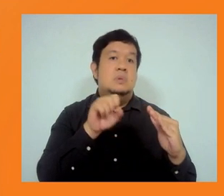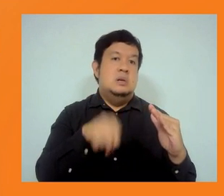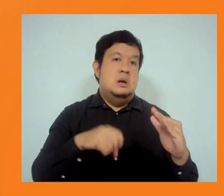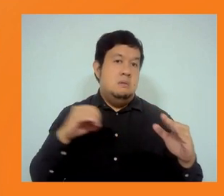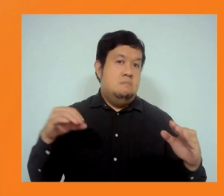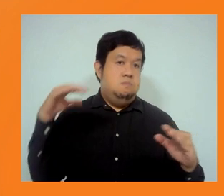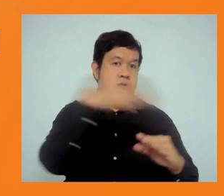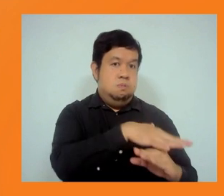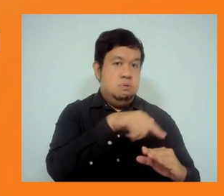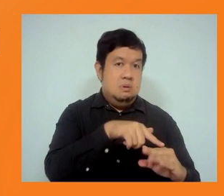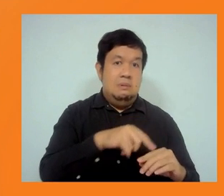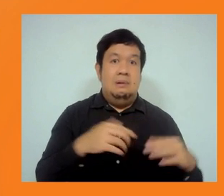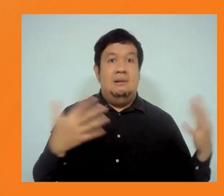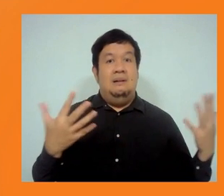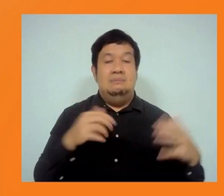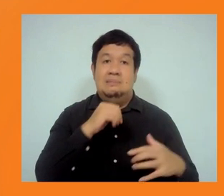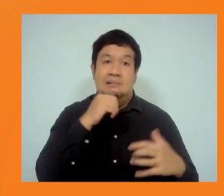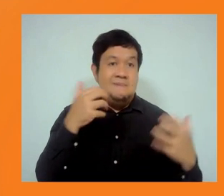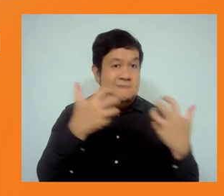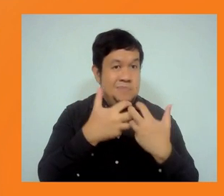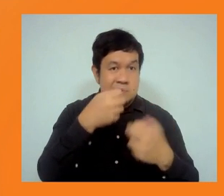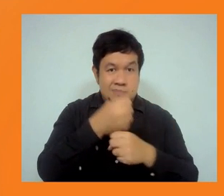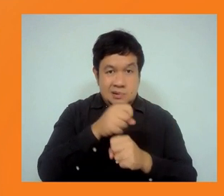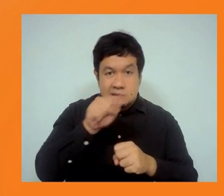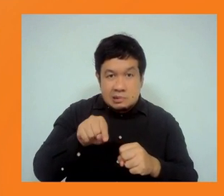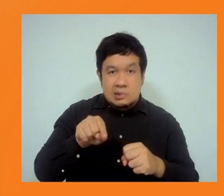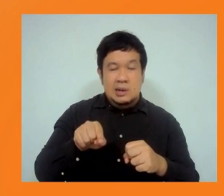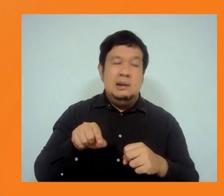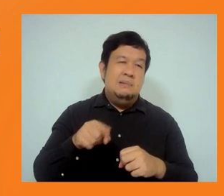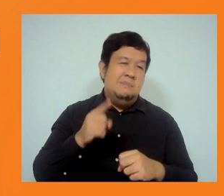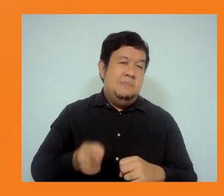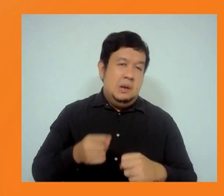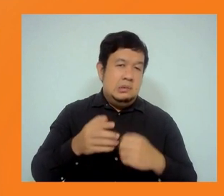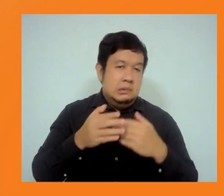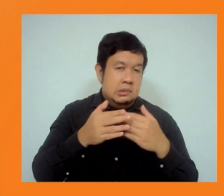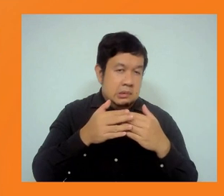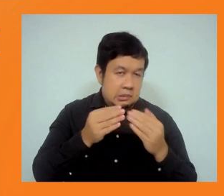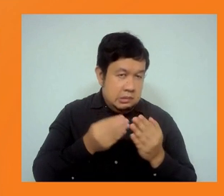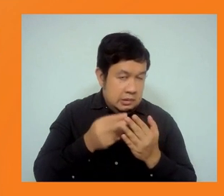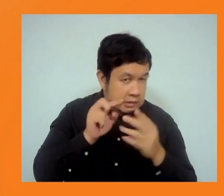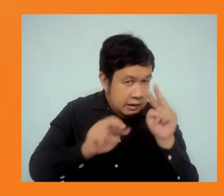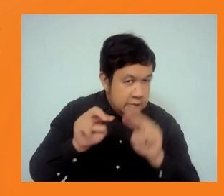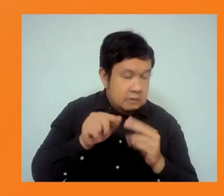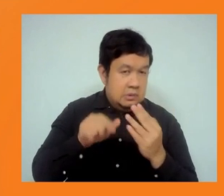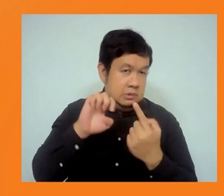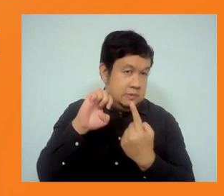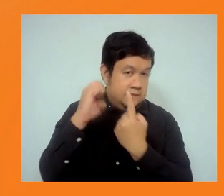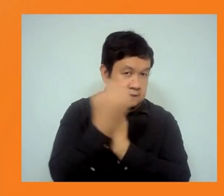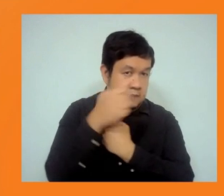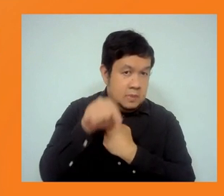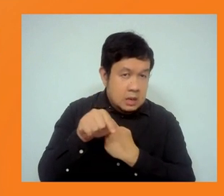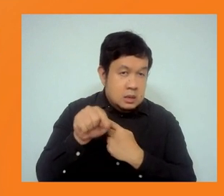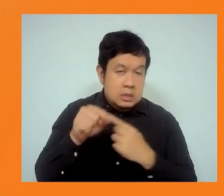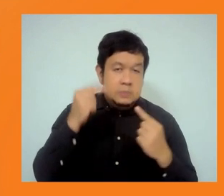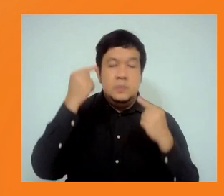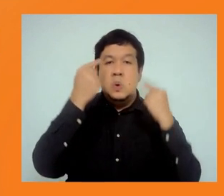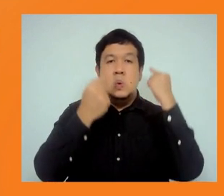norms. Along with the ecological damage, the social and socio-environmental costs are severe. And after the project work